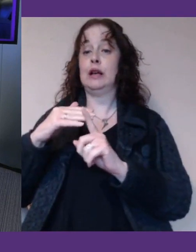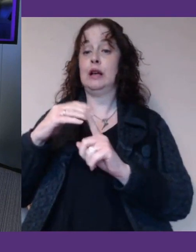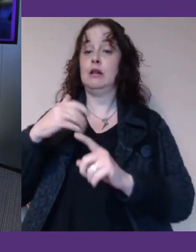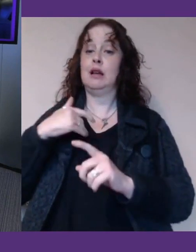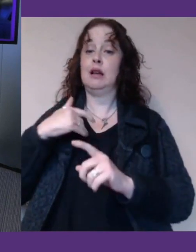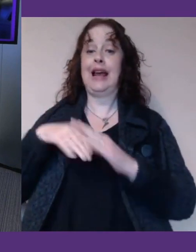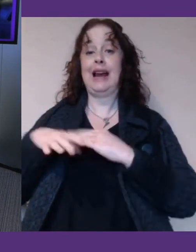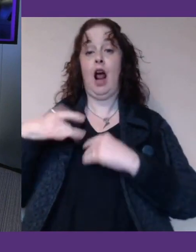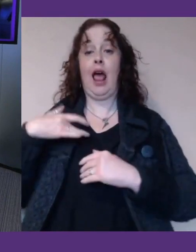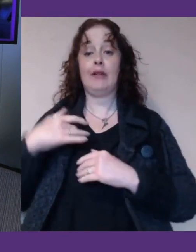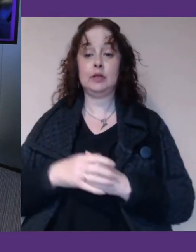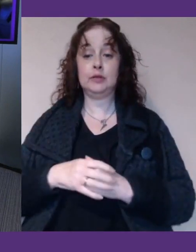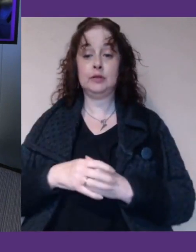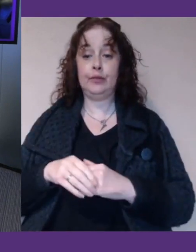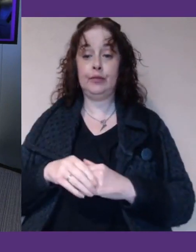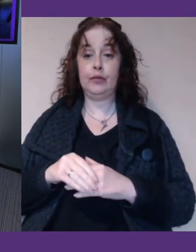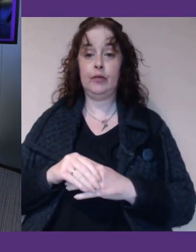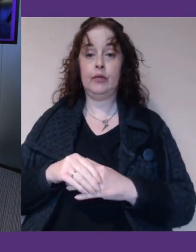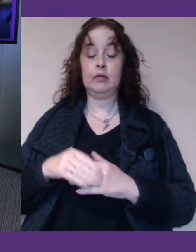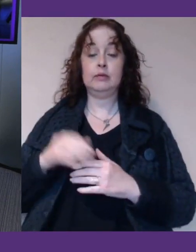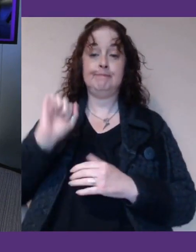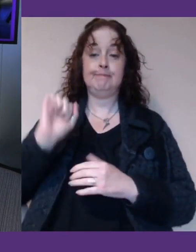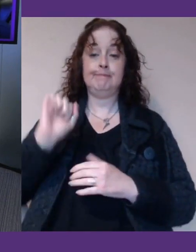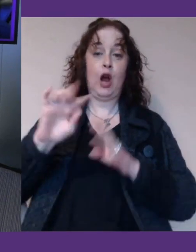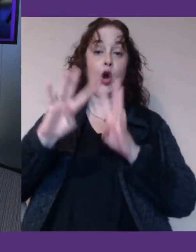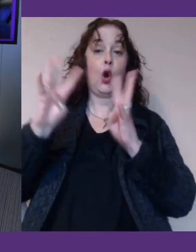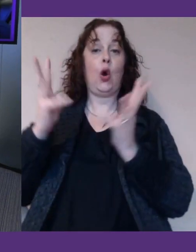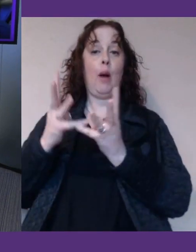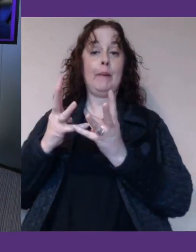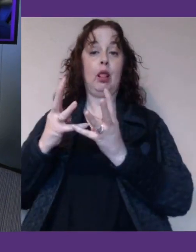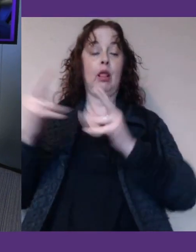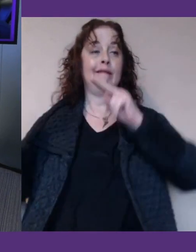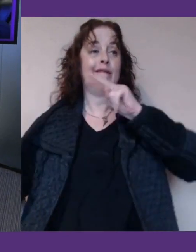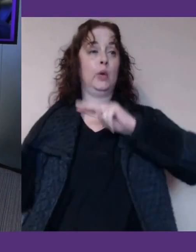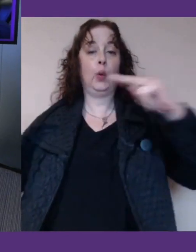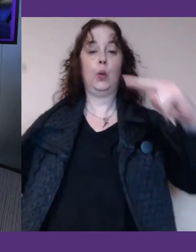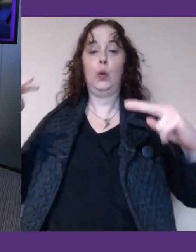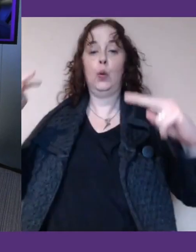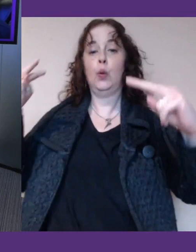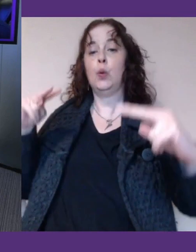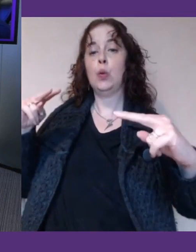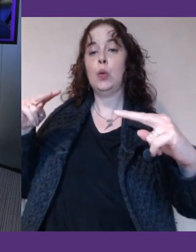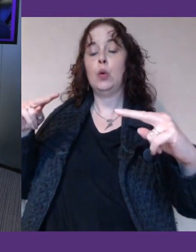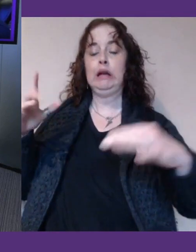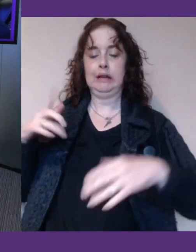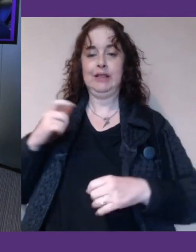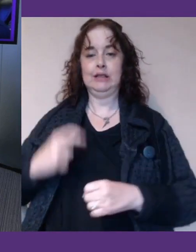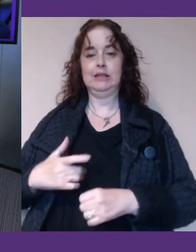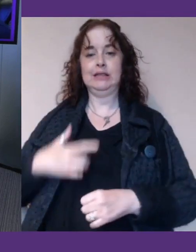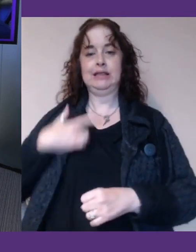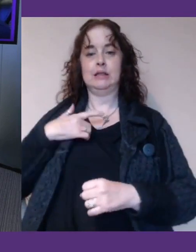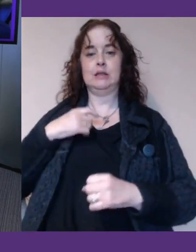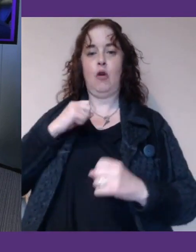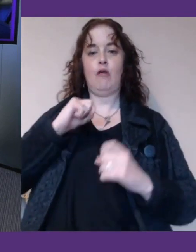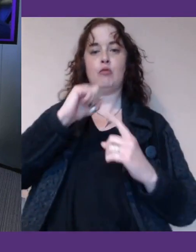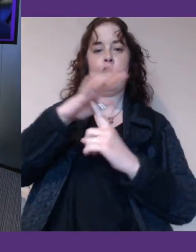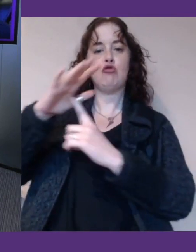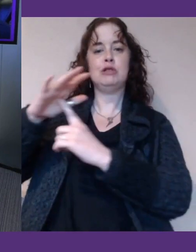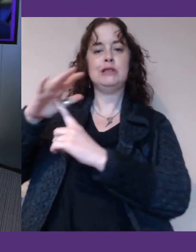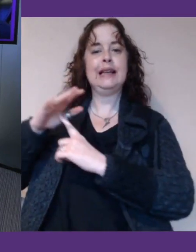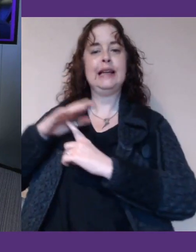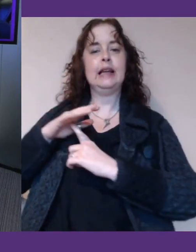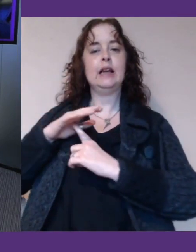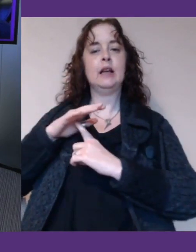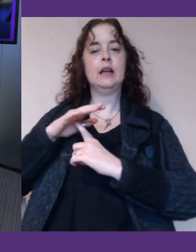you. And the global perspective, as you say, it does give, you know, gives us all a sense that there is a priority in this area and that the change can